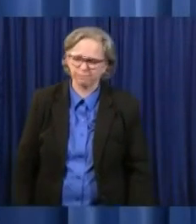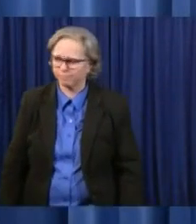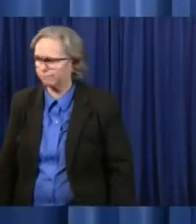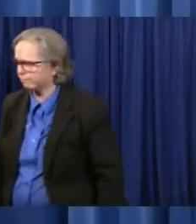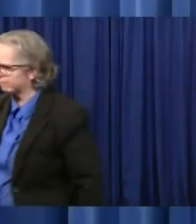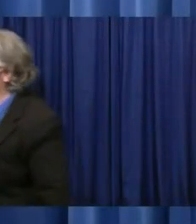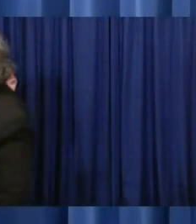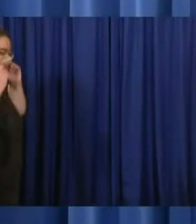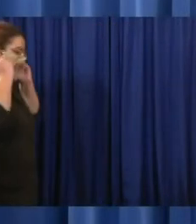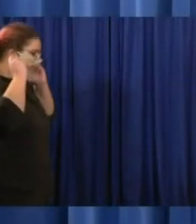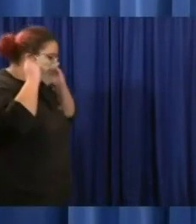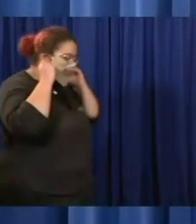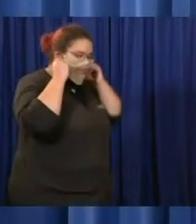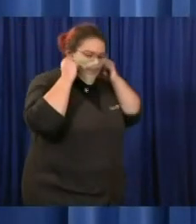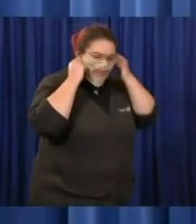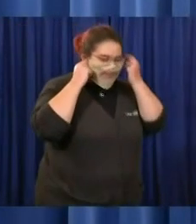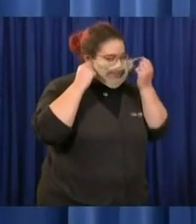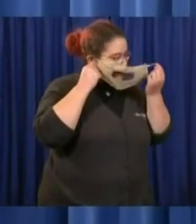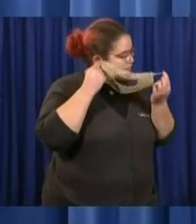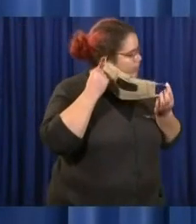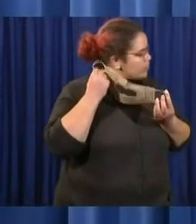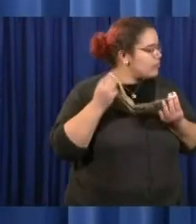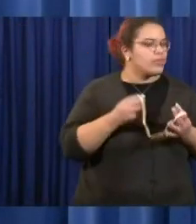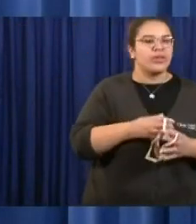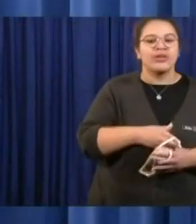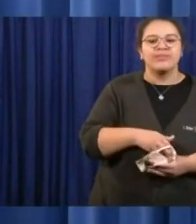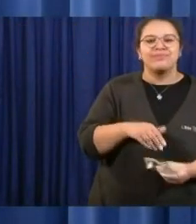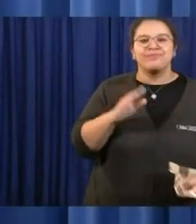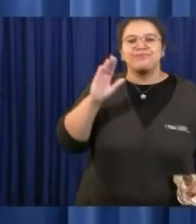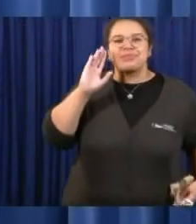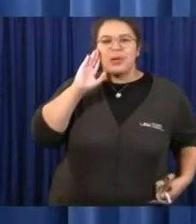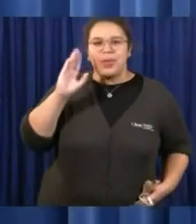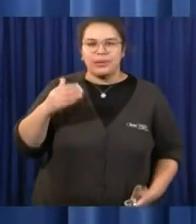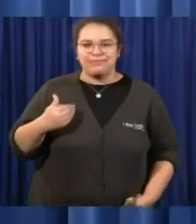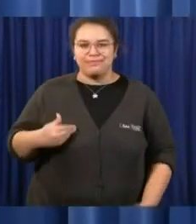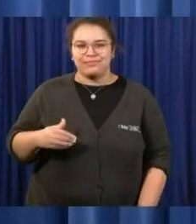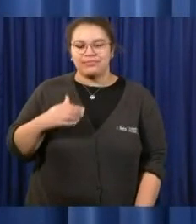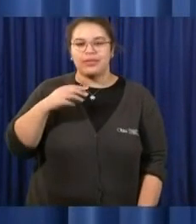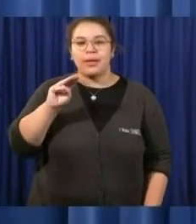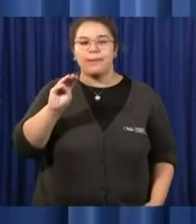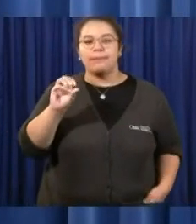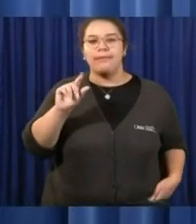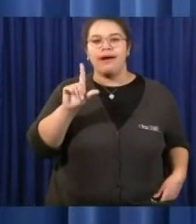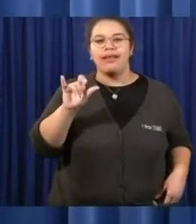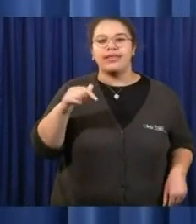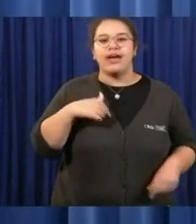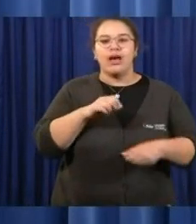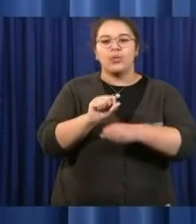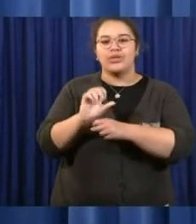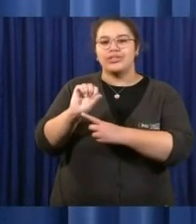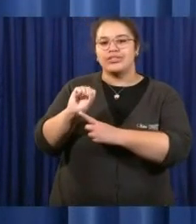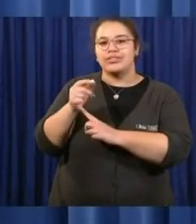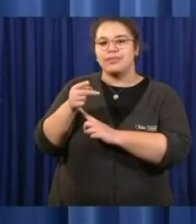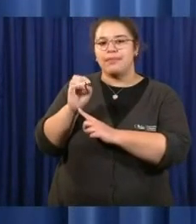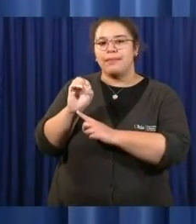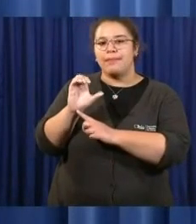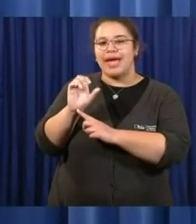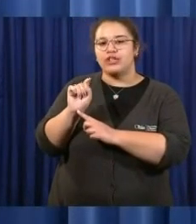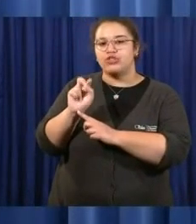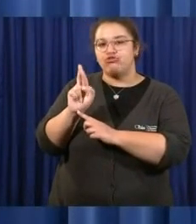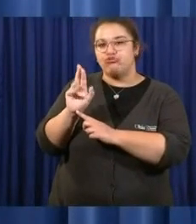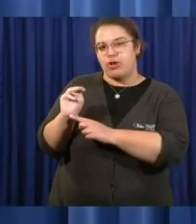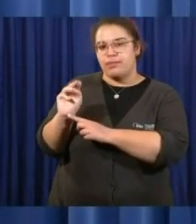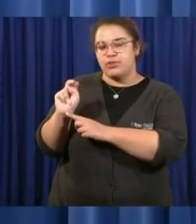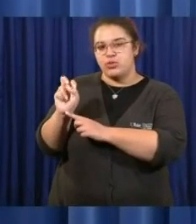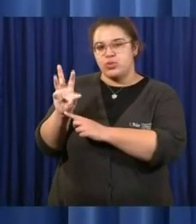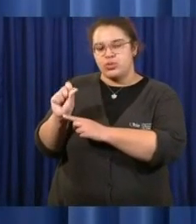Hi, Governor. This is Molly Martinez with Spectrum News. In that same vein, could you explain the rationale behind such a